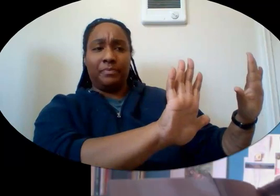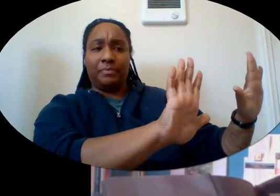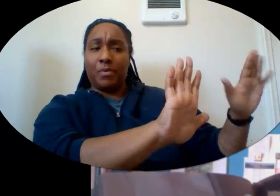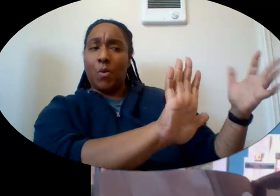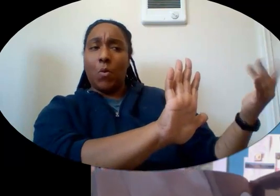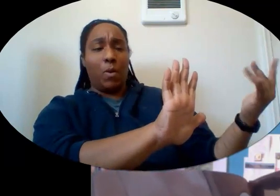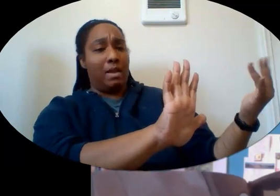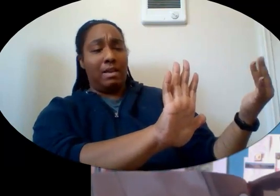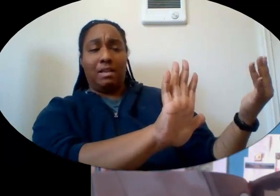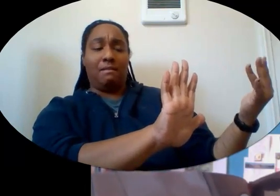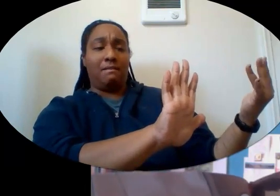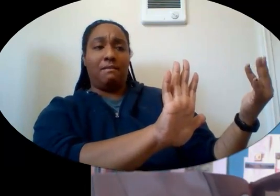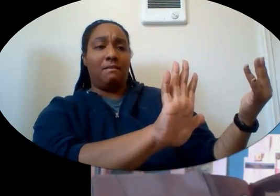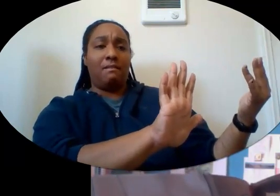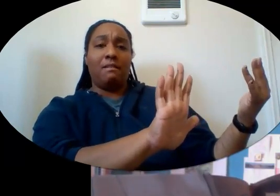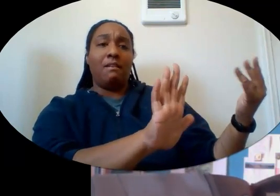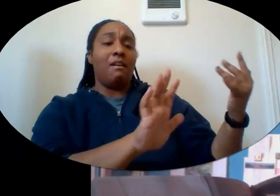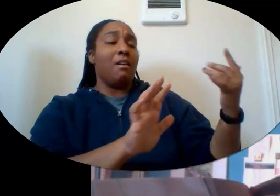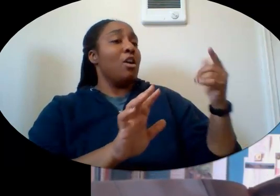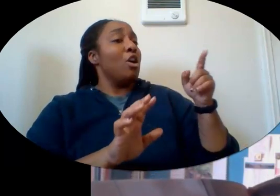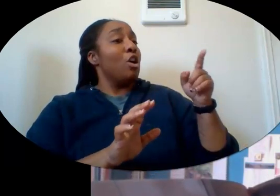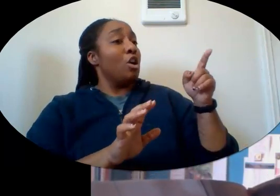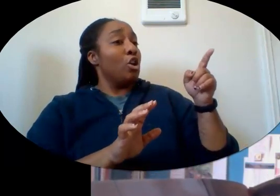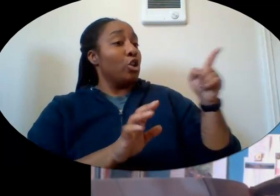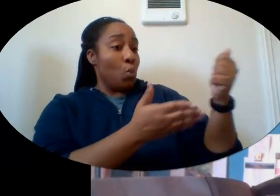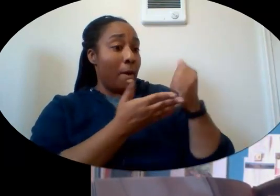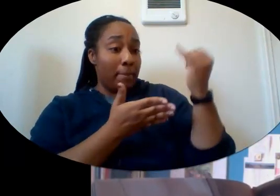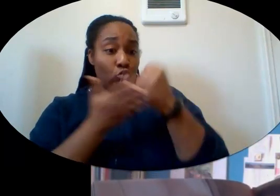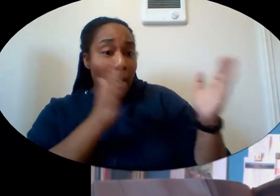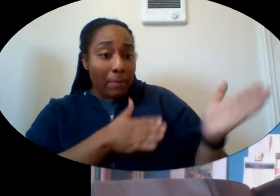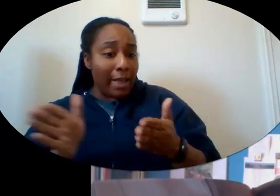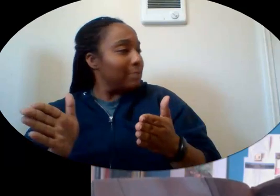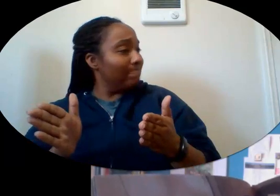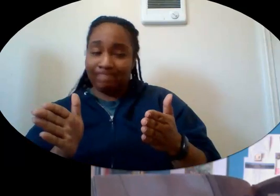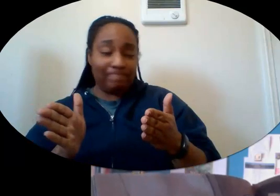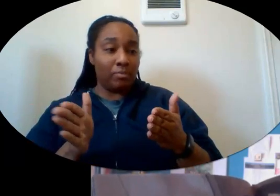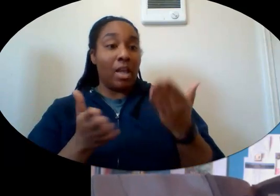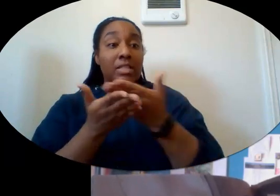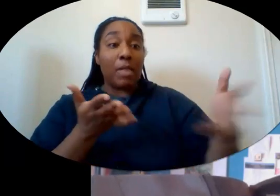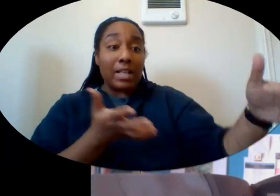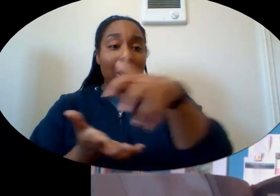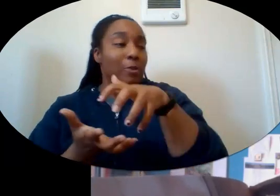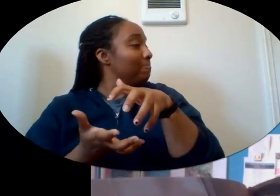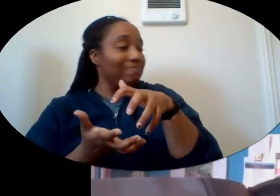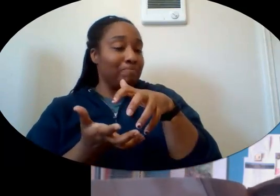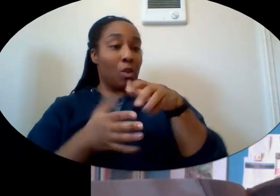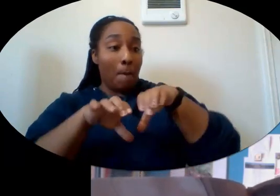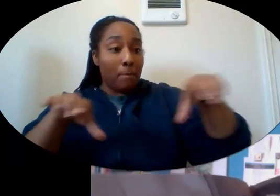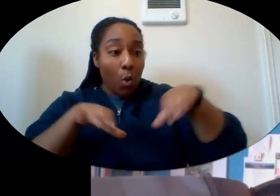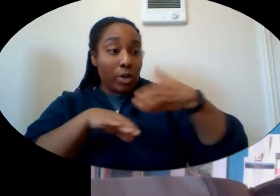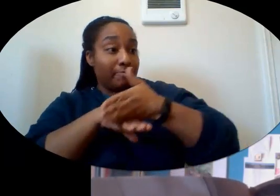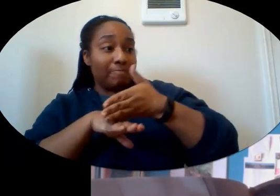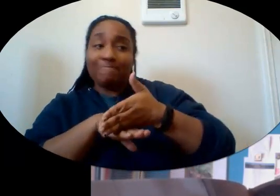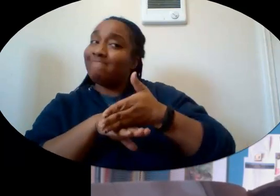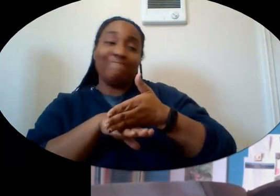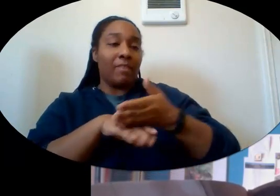Not so fast, Ruby said. You didn't help me draw the plans, or gather the supplies, or cut the boards, or